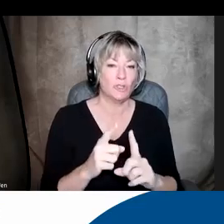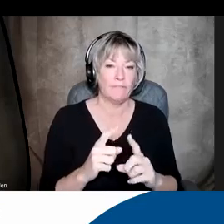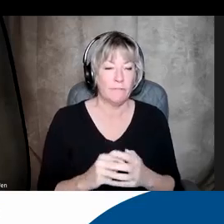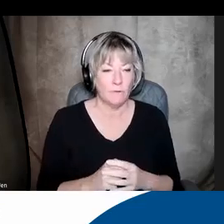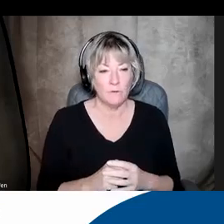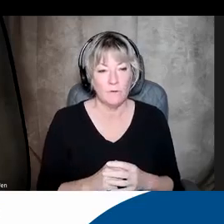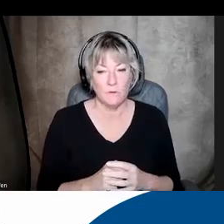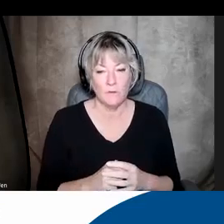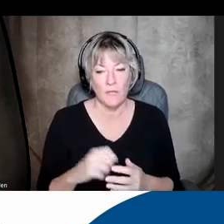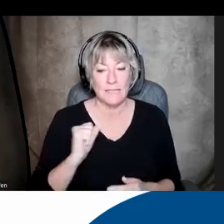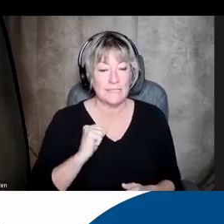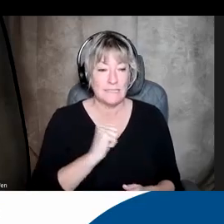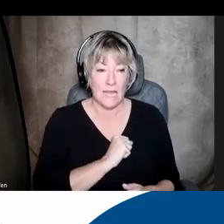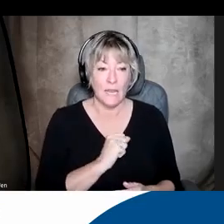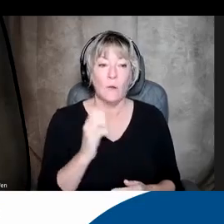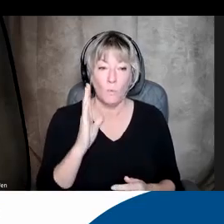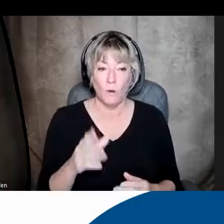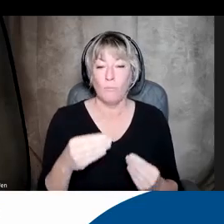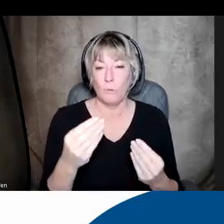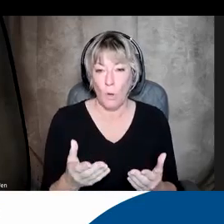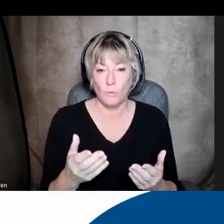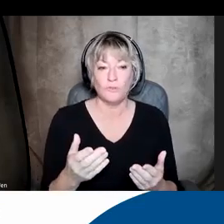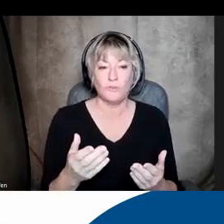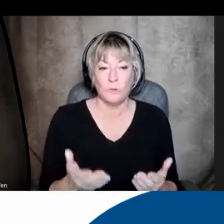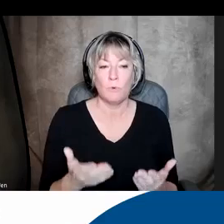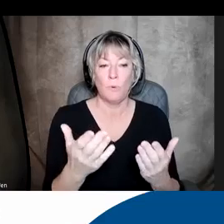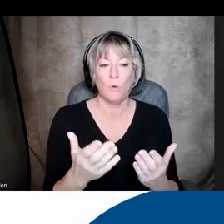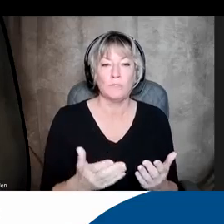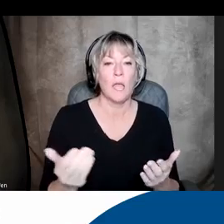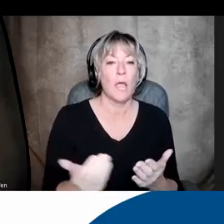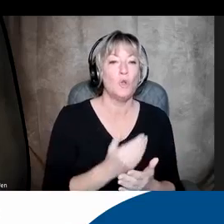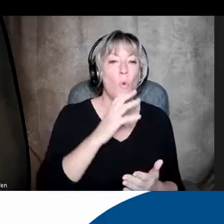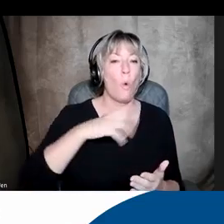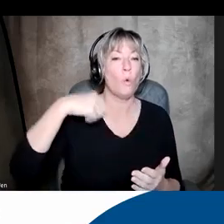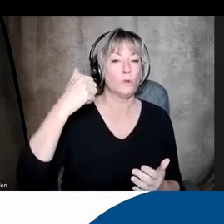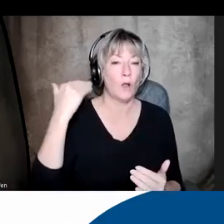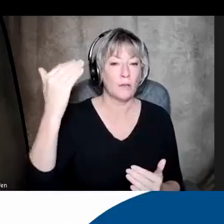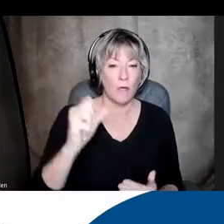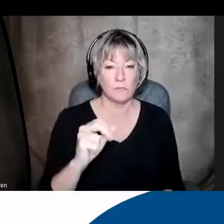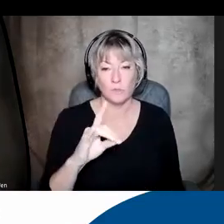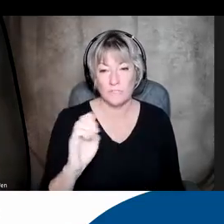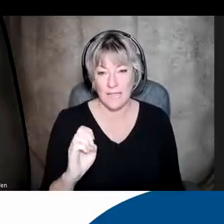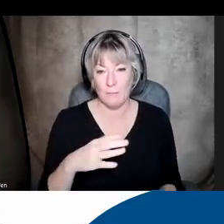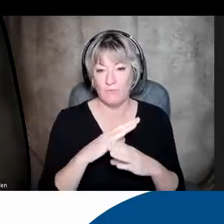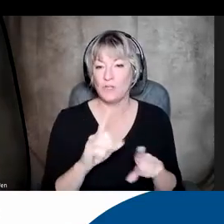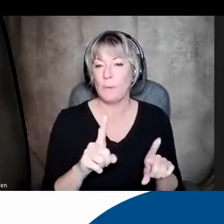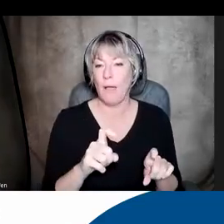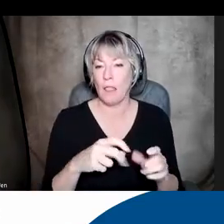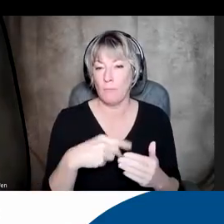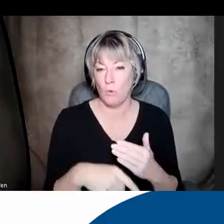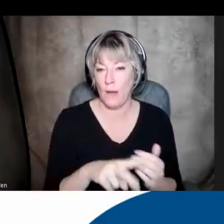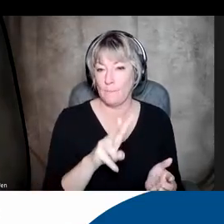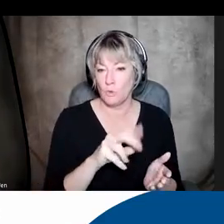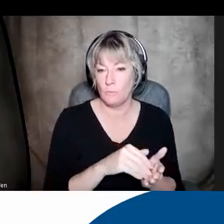the Senate actually would propose a new older adult suicide prevention pilot program at $2 million.